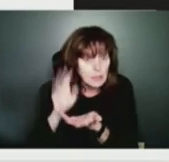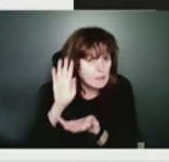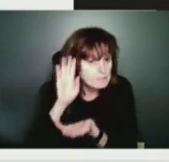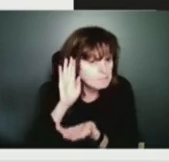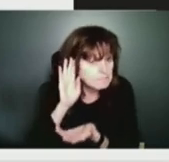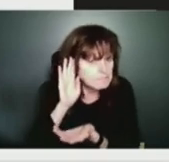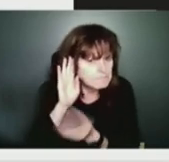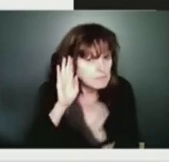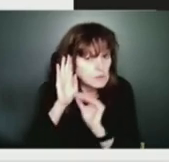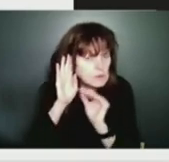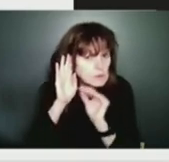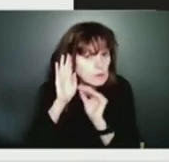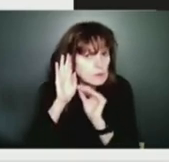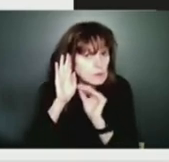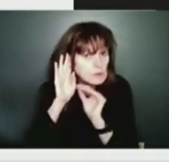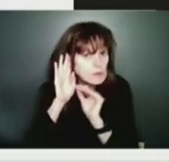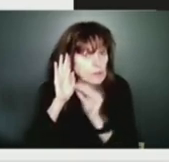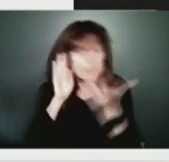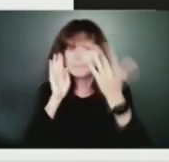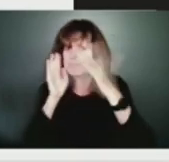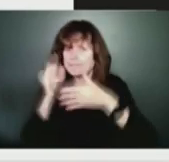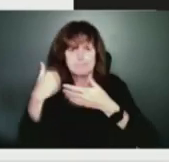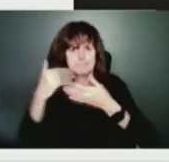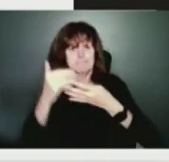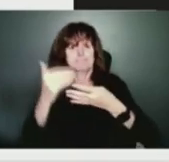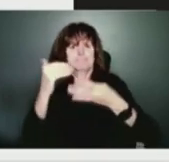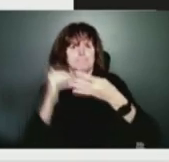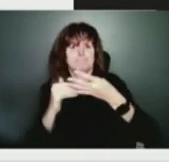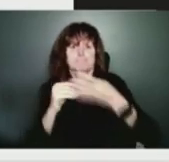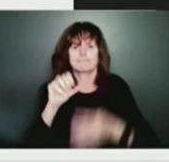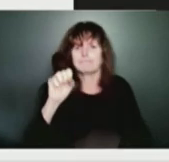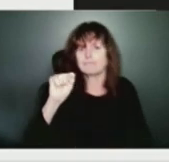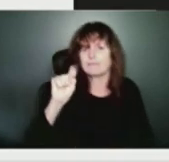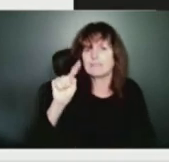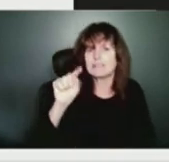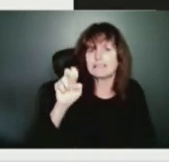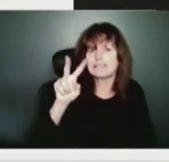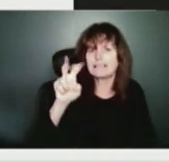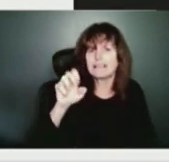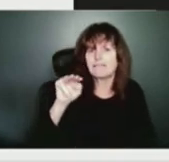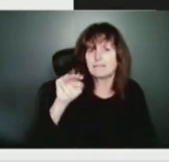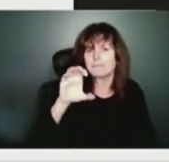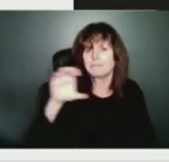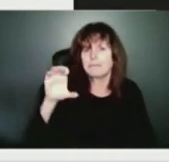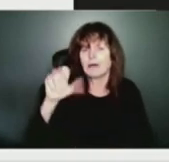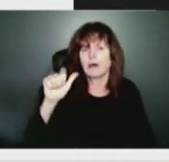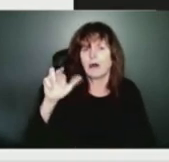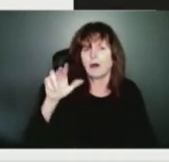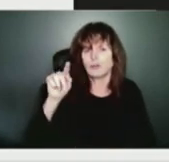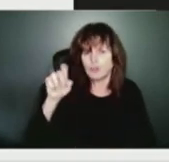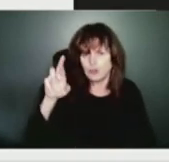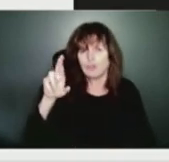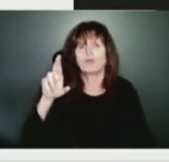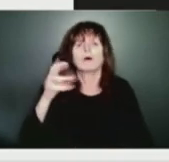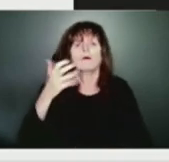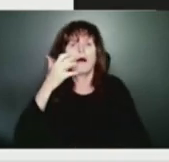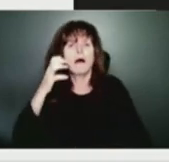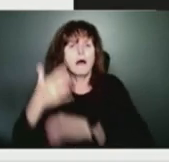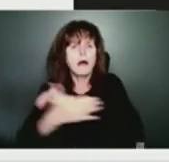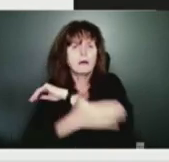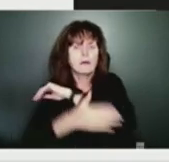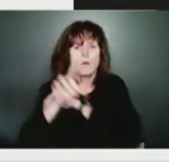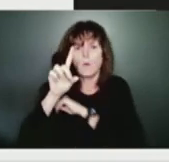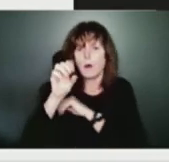No, okay. Let's try Steve McArthur with Hot Country 103.5. Steve, are you there? Sorry, I am here